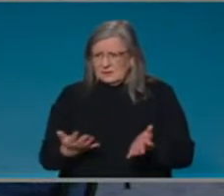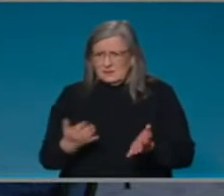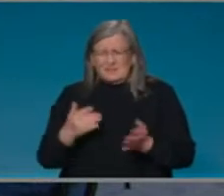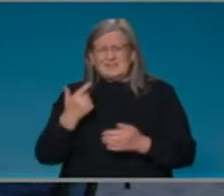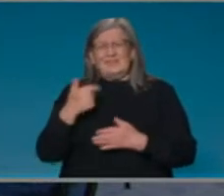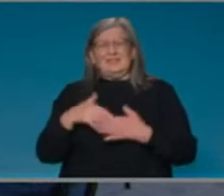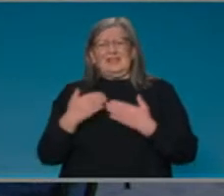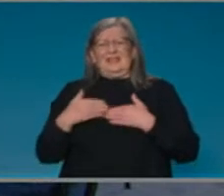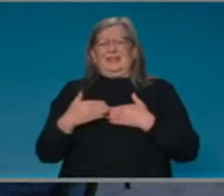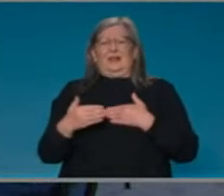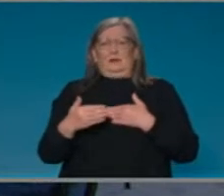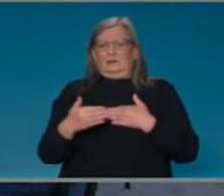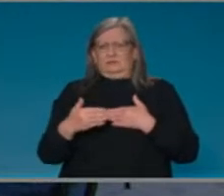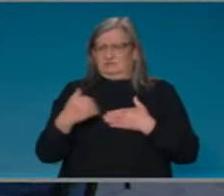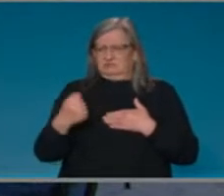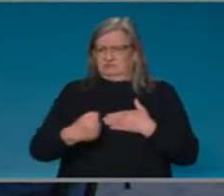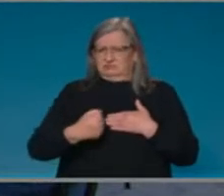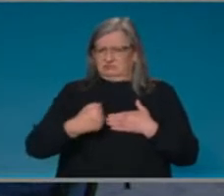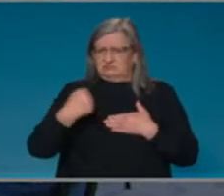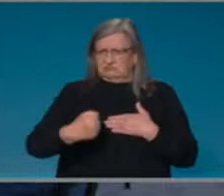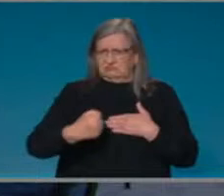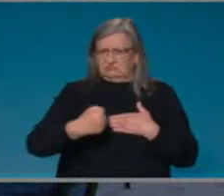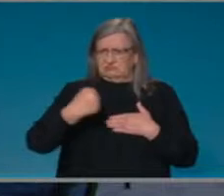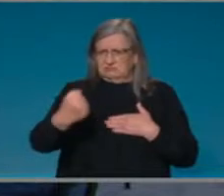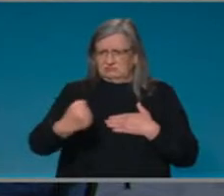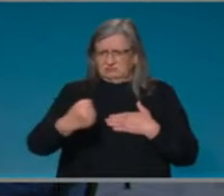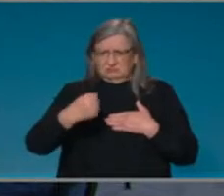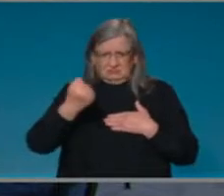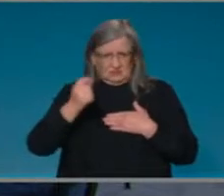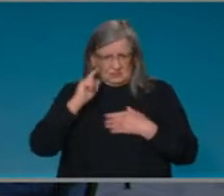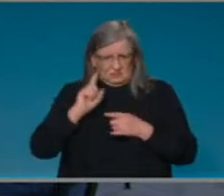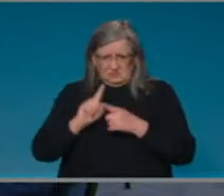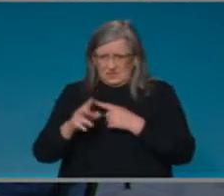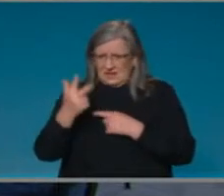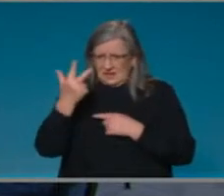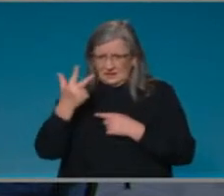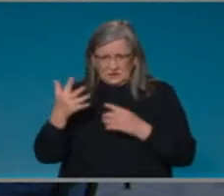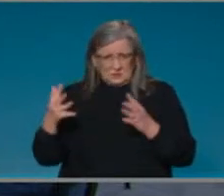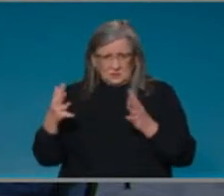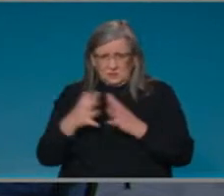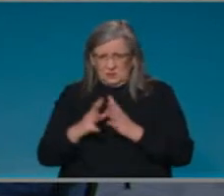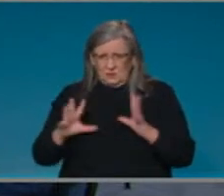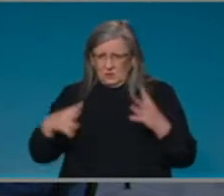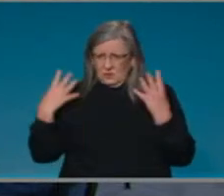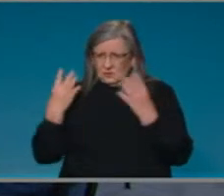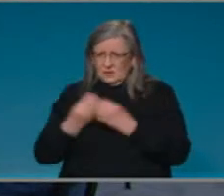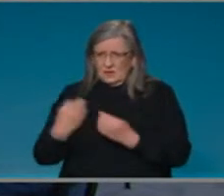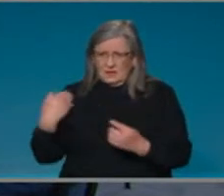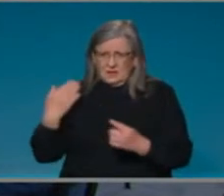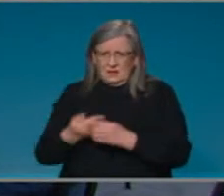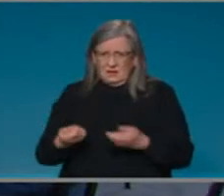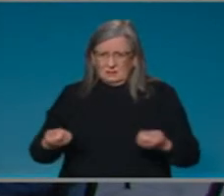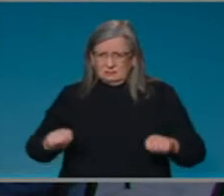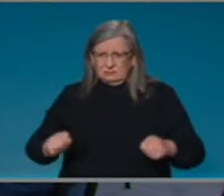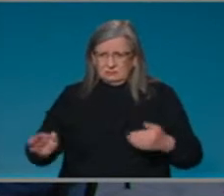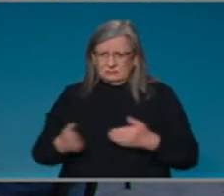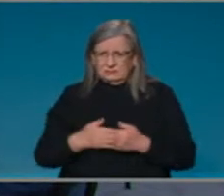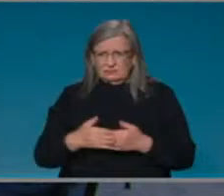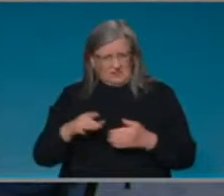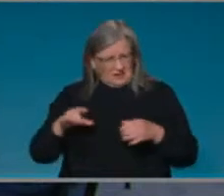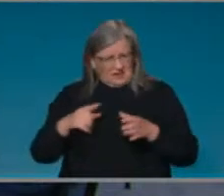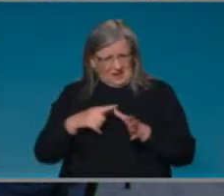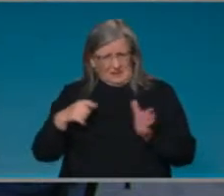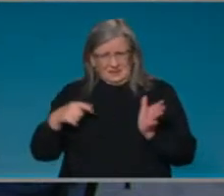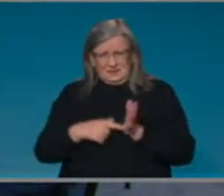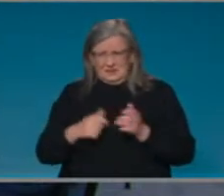beyond eight. Given the high rates of vaccination here in the ACT, do you think the ACT government has struck